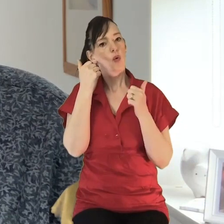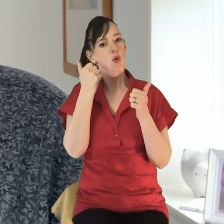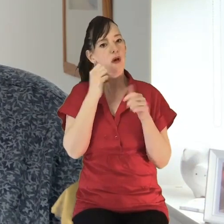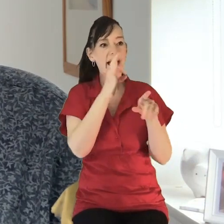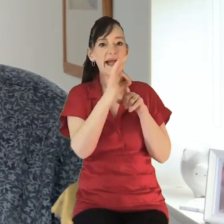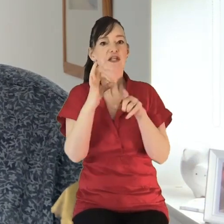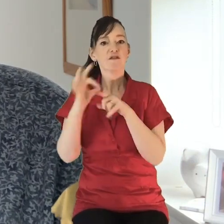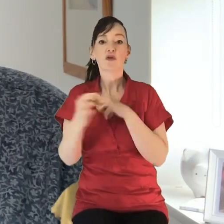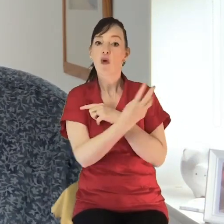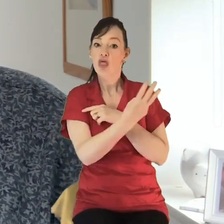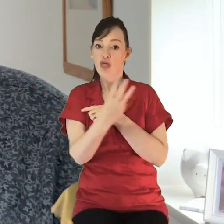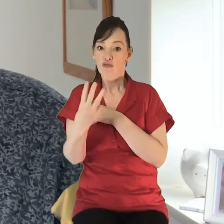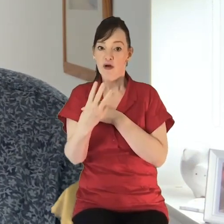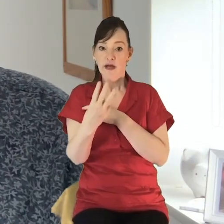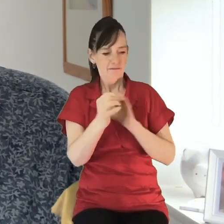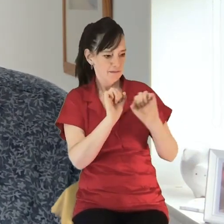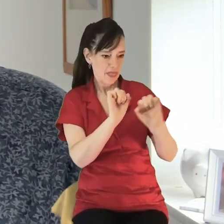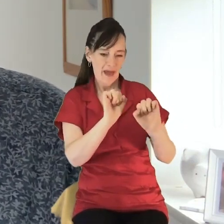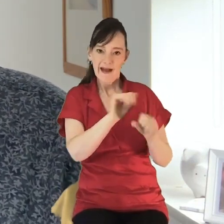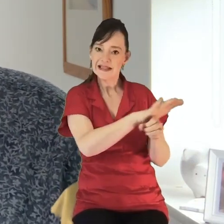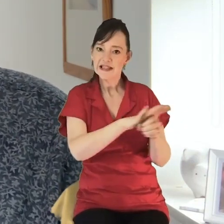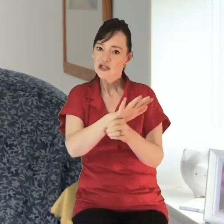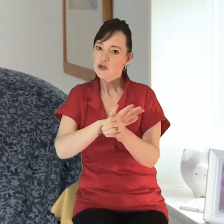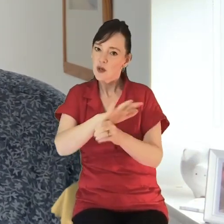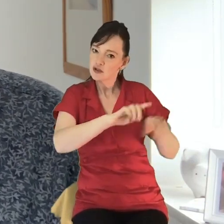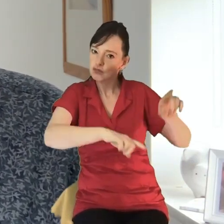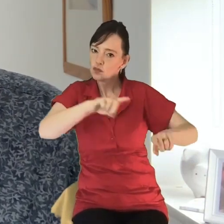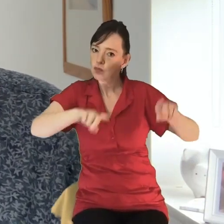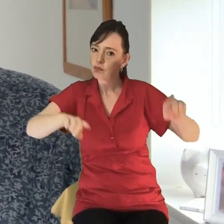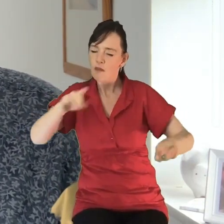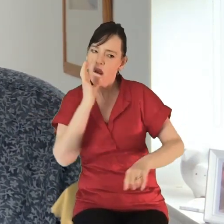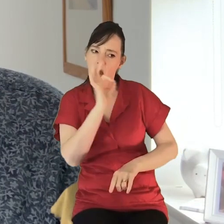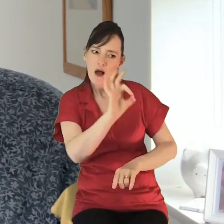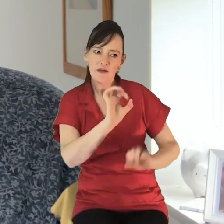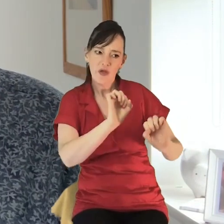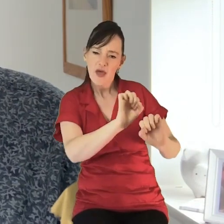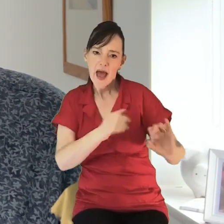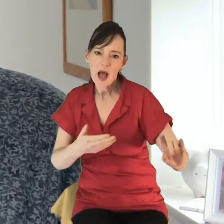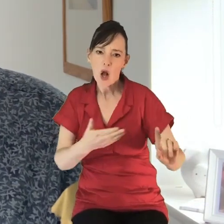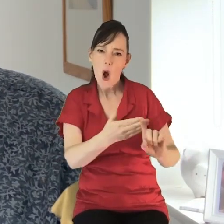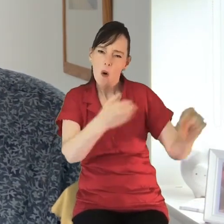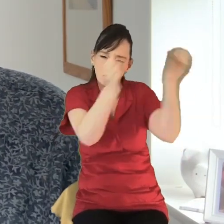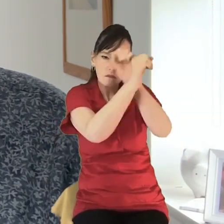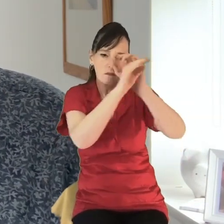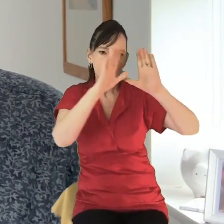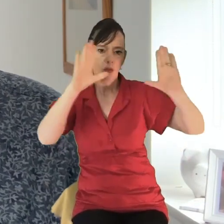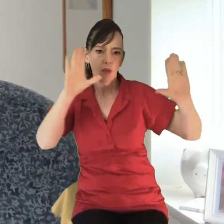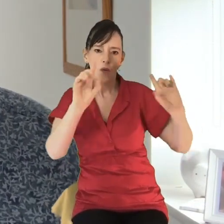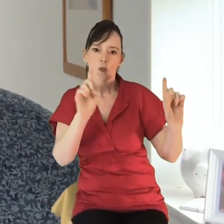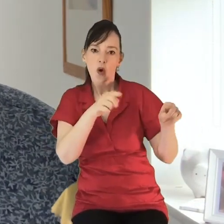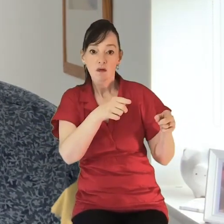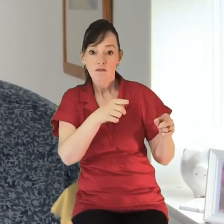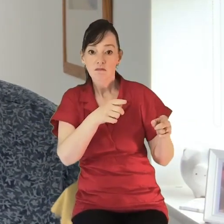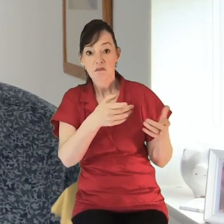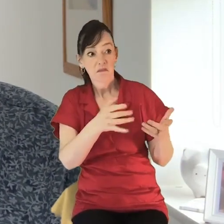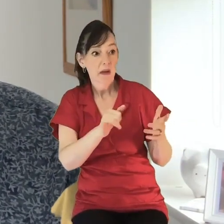in differing contexts, to ask them a little bit about how they're exercising that goal in a changing environment, to learn from them,